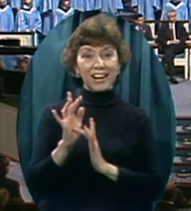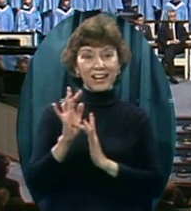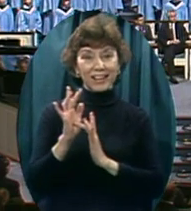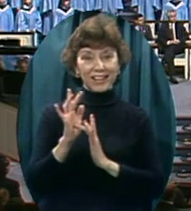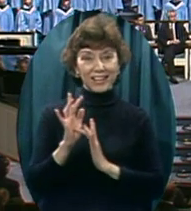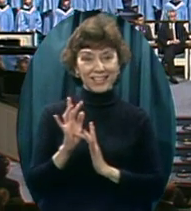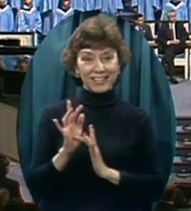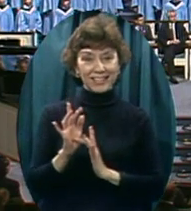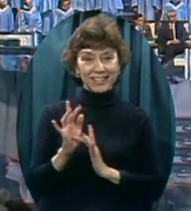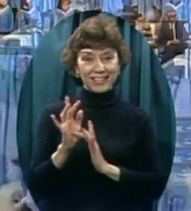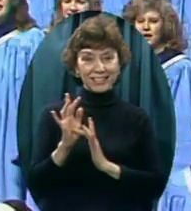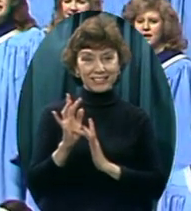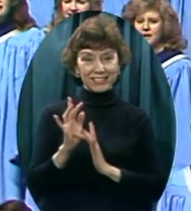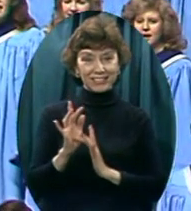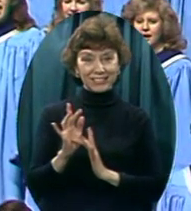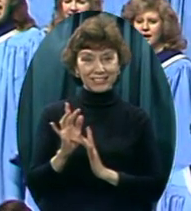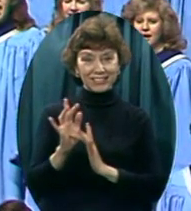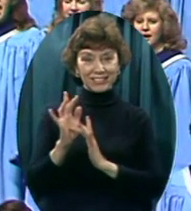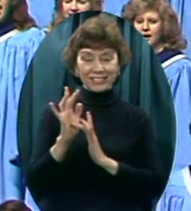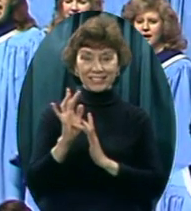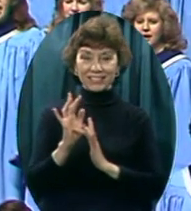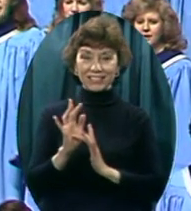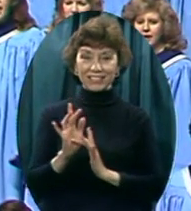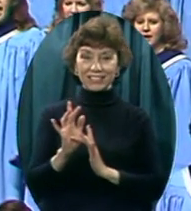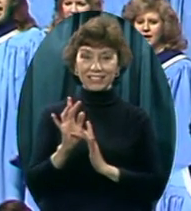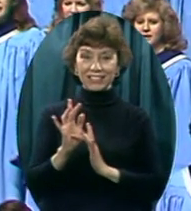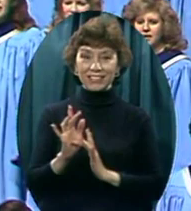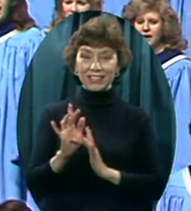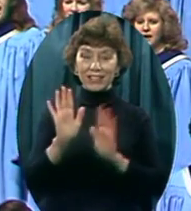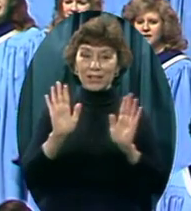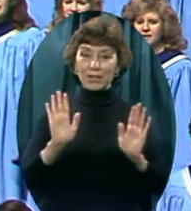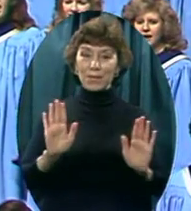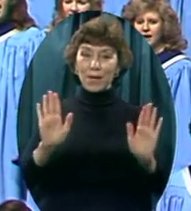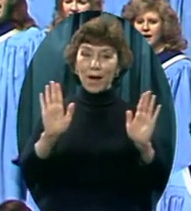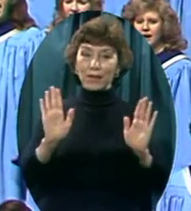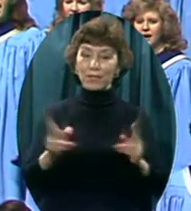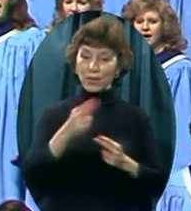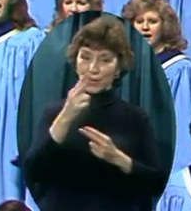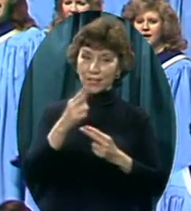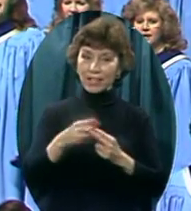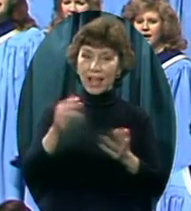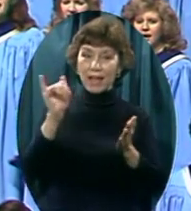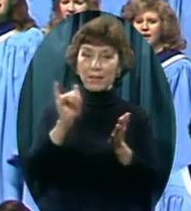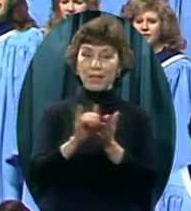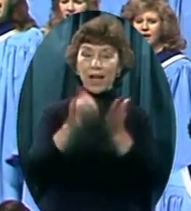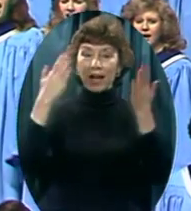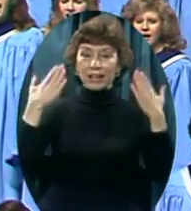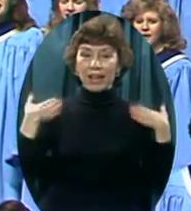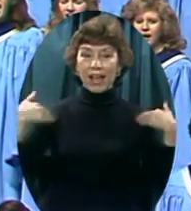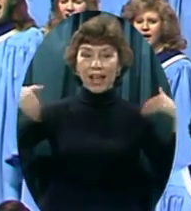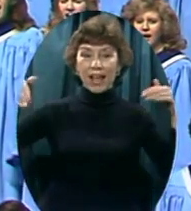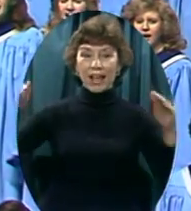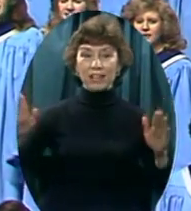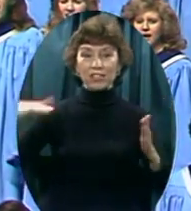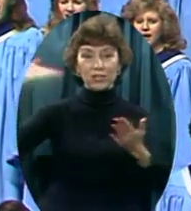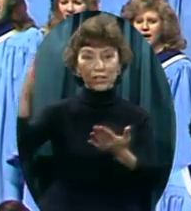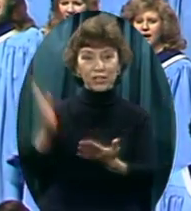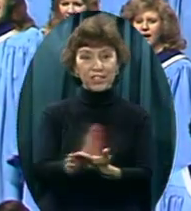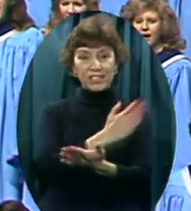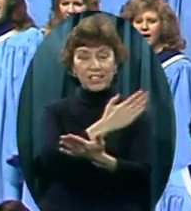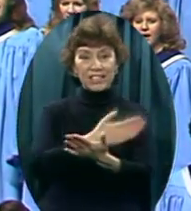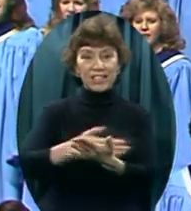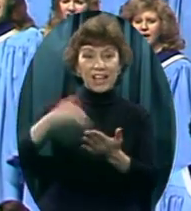came angels sang, the night